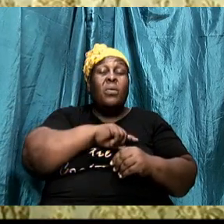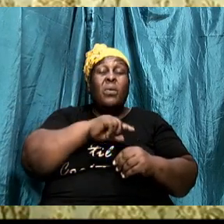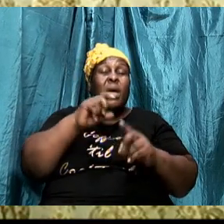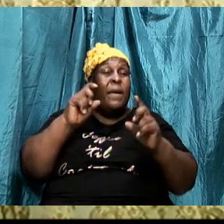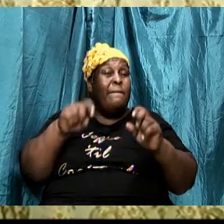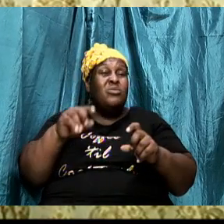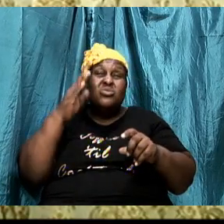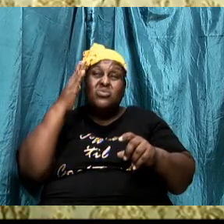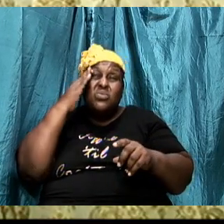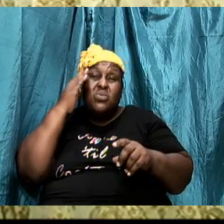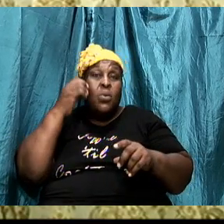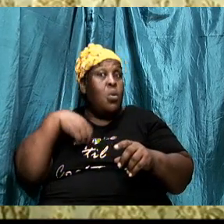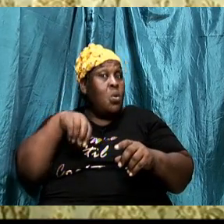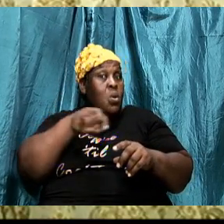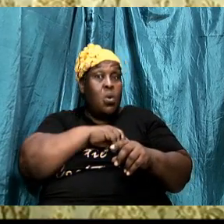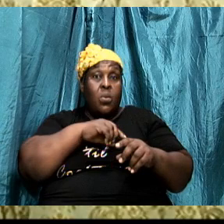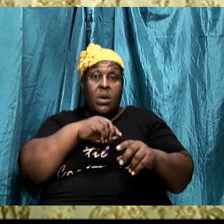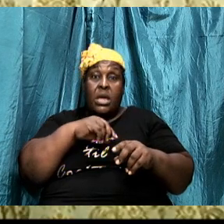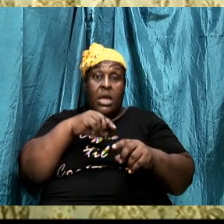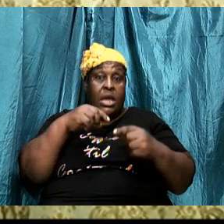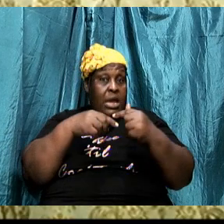the victory over the enemy